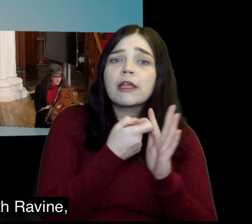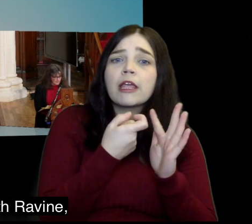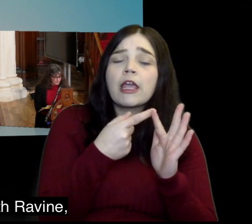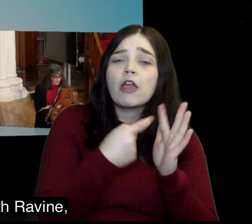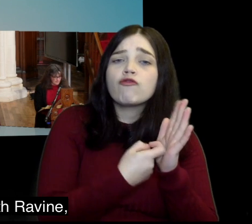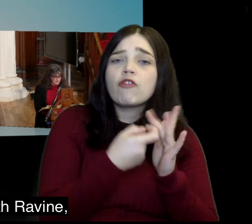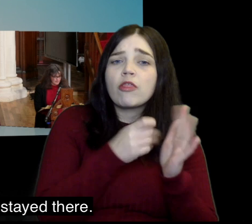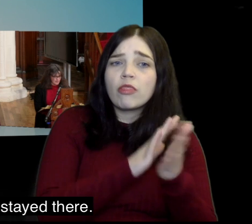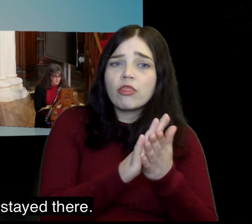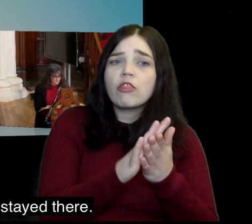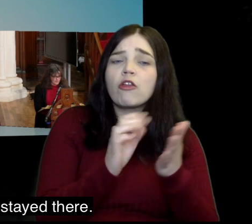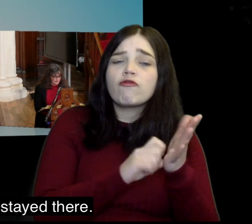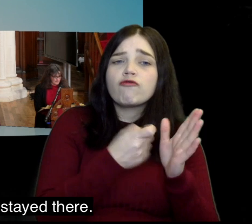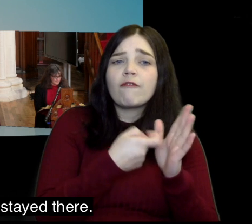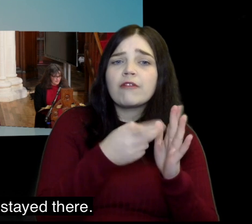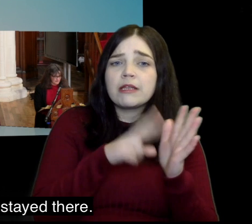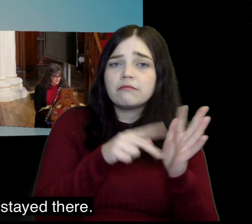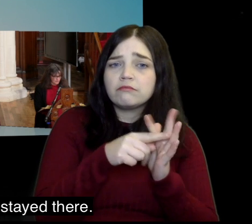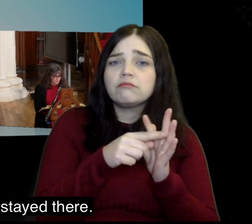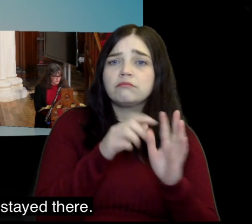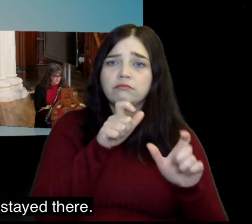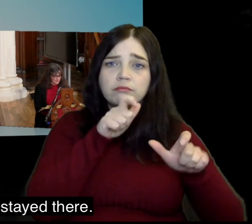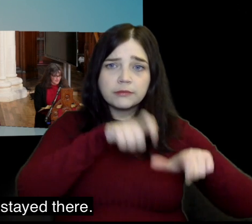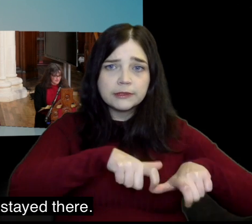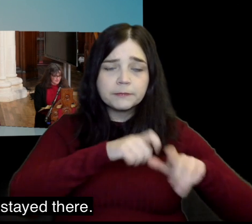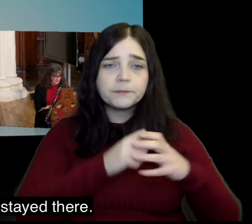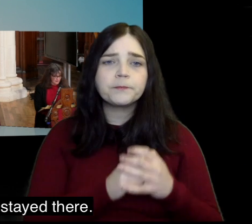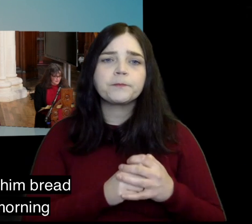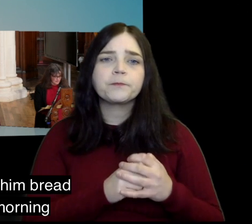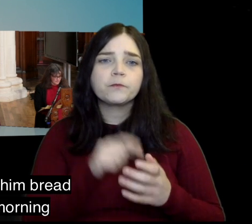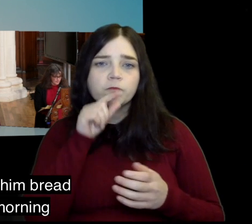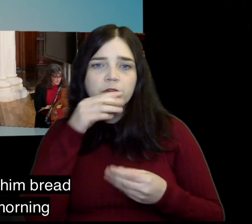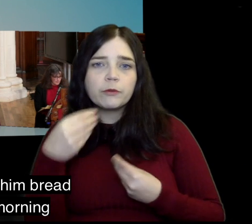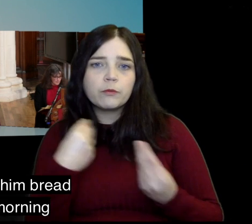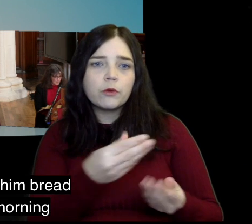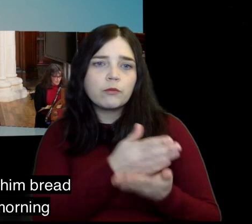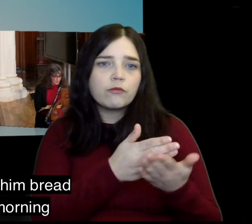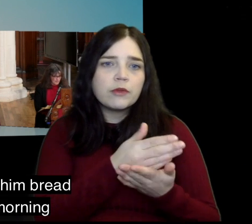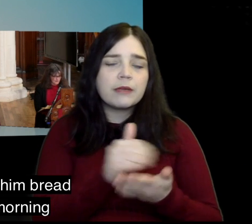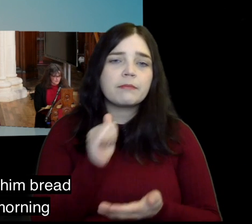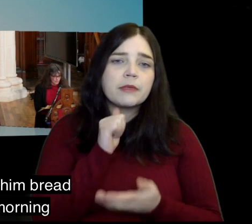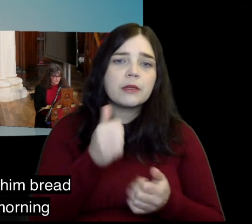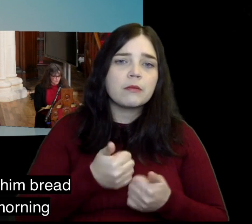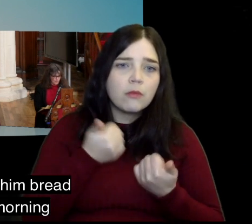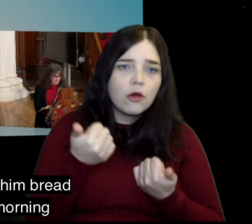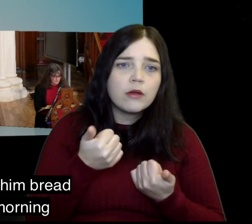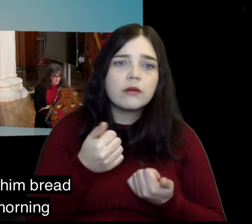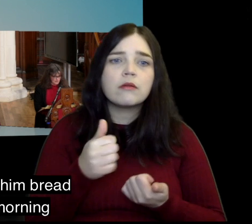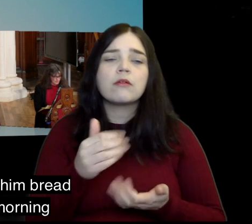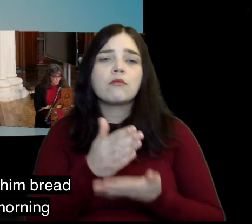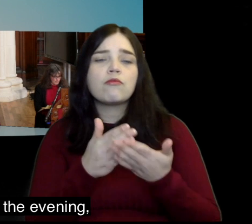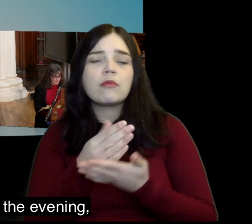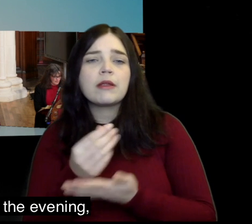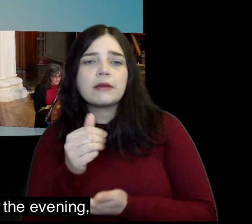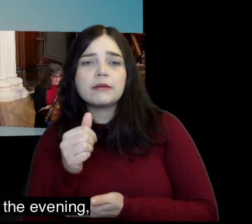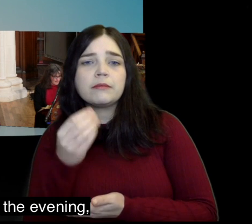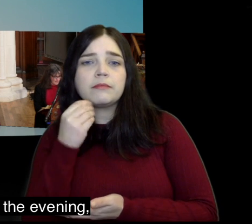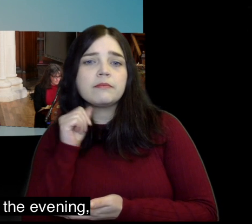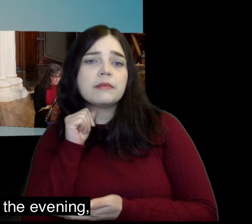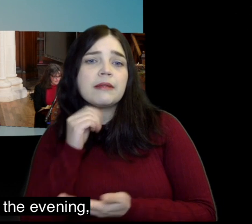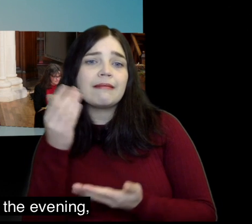He went to the Kareth Ravine east of the Jordan and stayed there The ravens brought him bread and meat in the morning